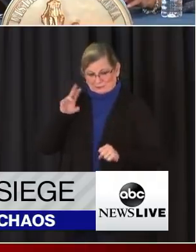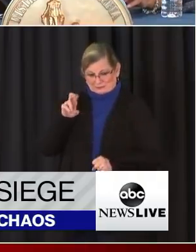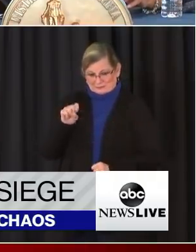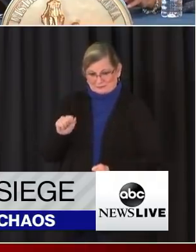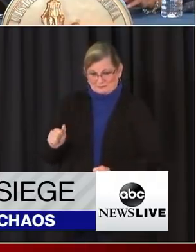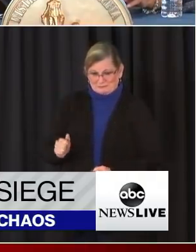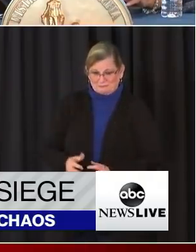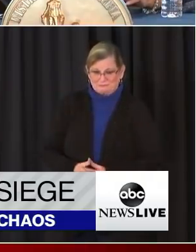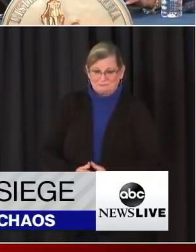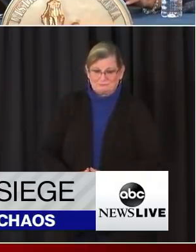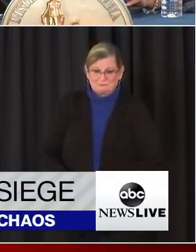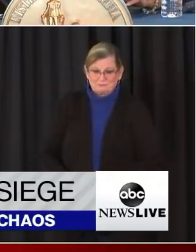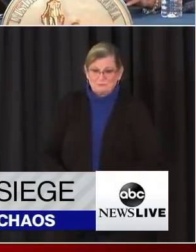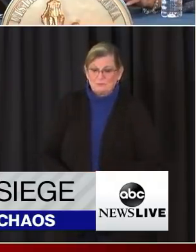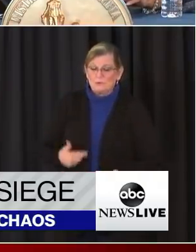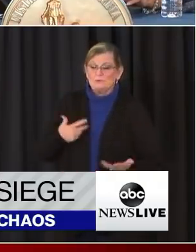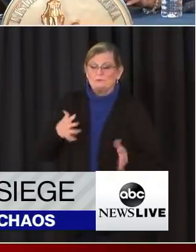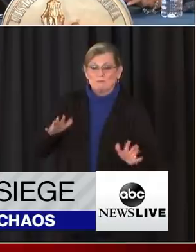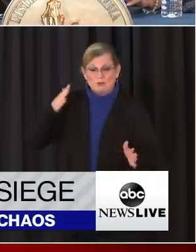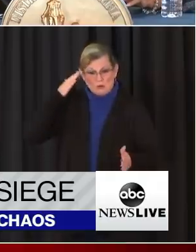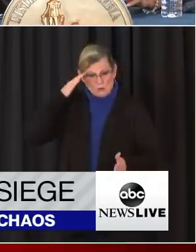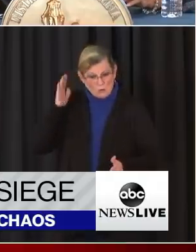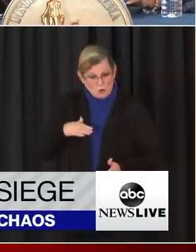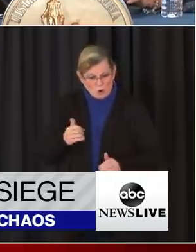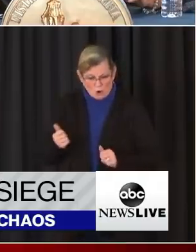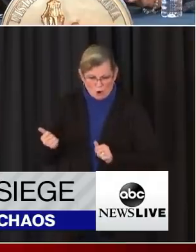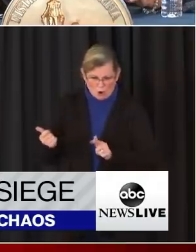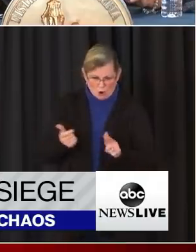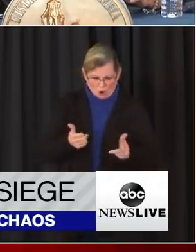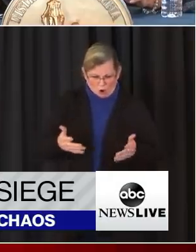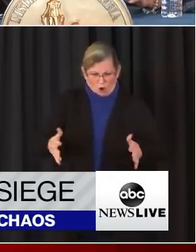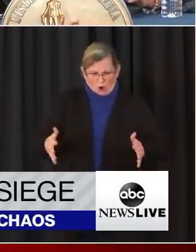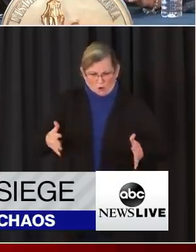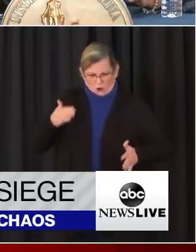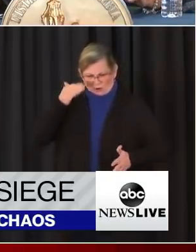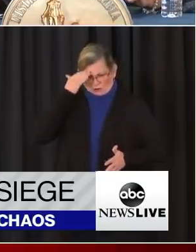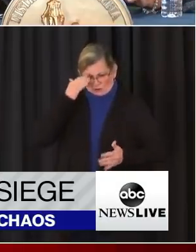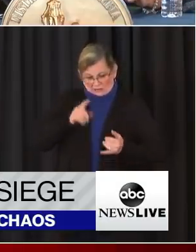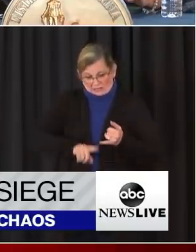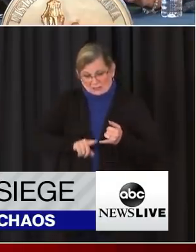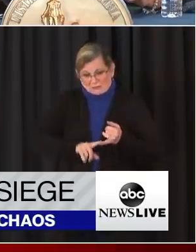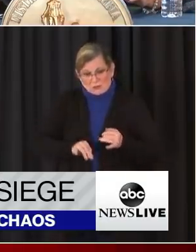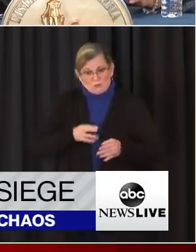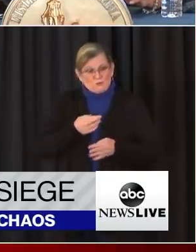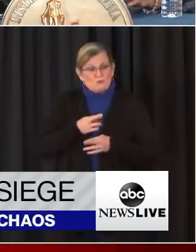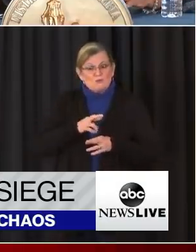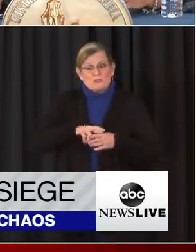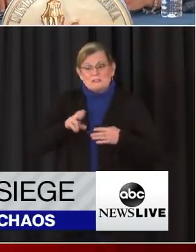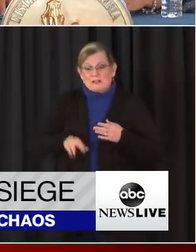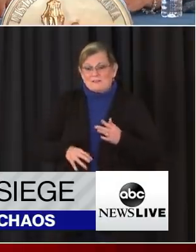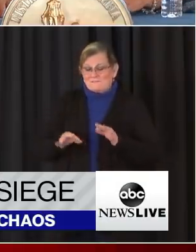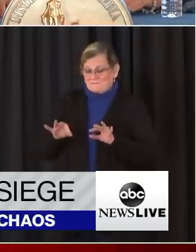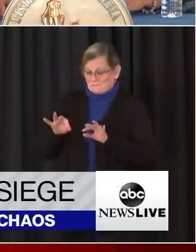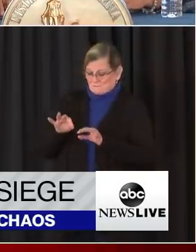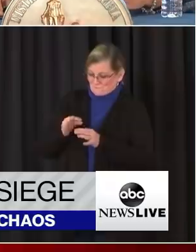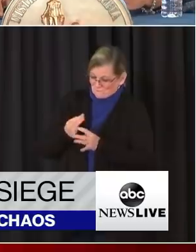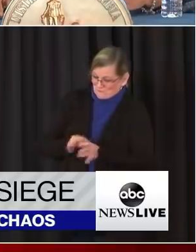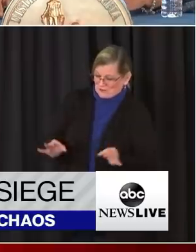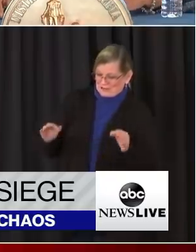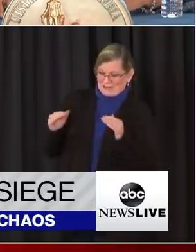We know, and we all knew, that the end result of this free and fair election